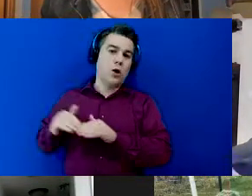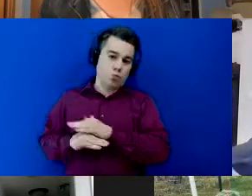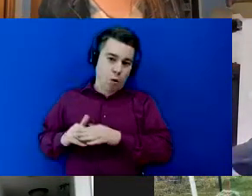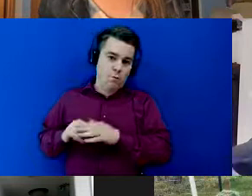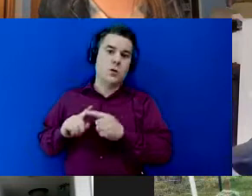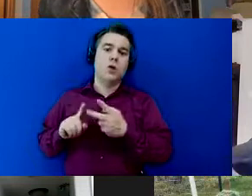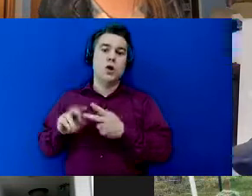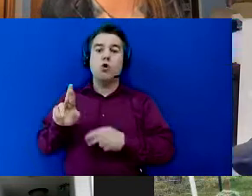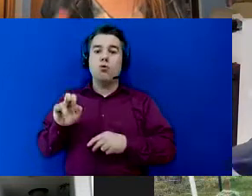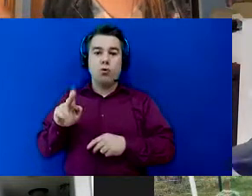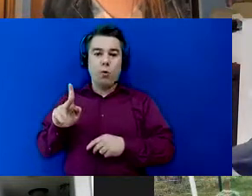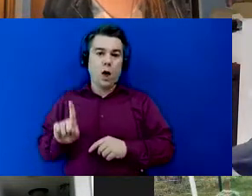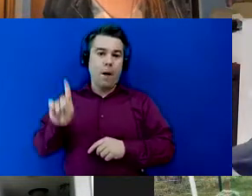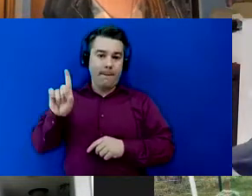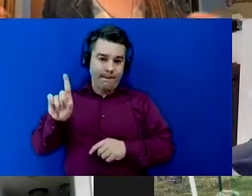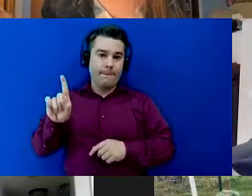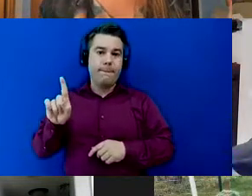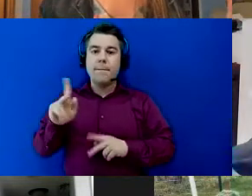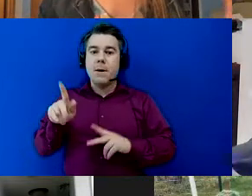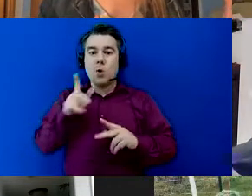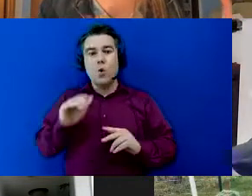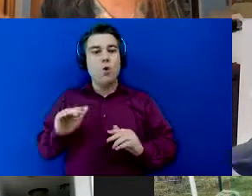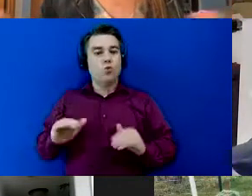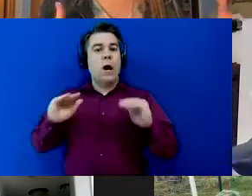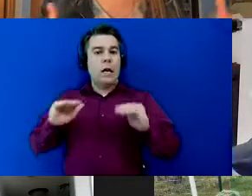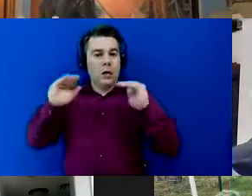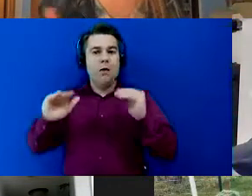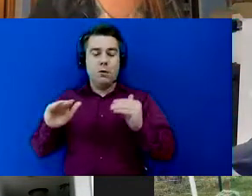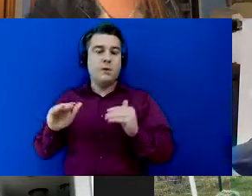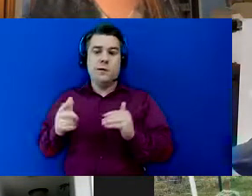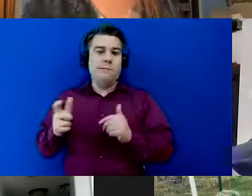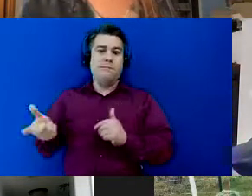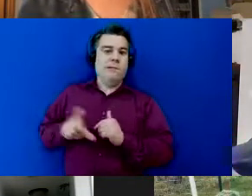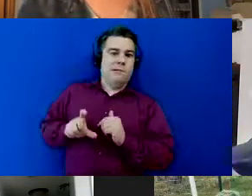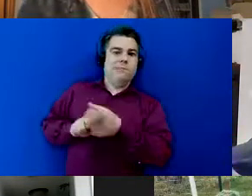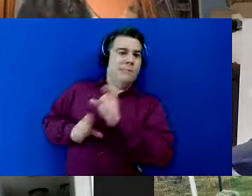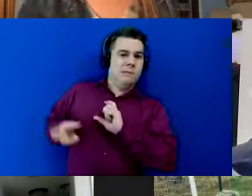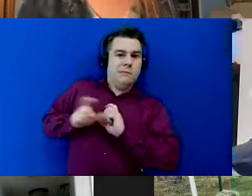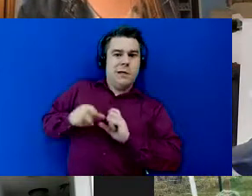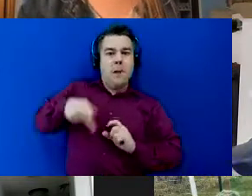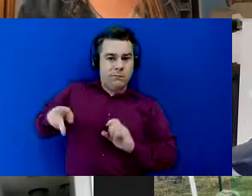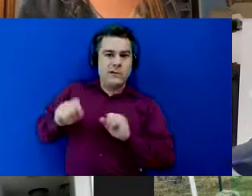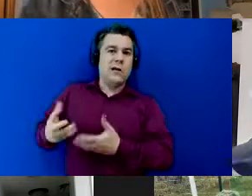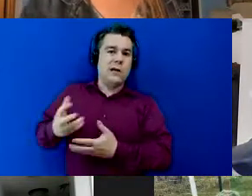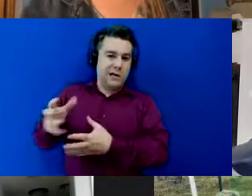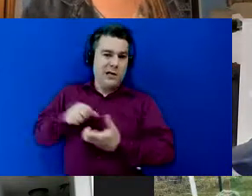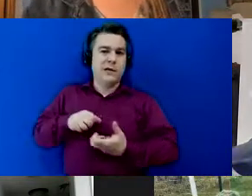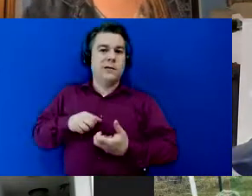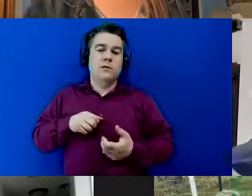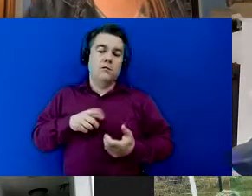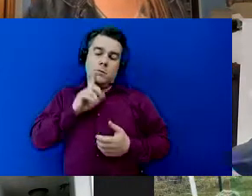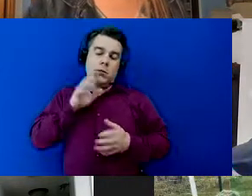up so people who are ranking up there's like a huge chunk of plexus points you can get um so it's definitely still